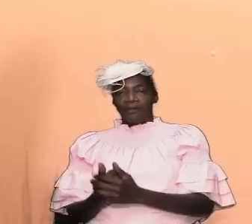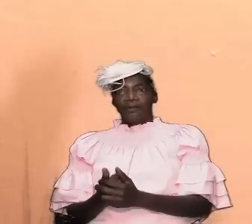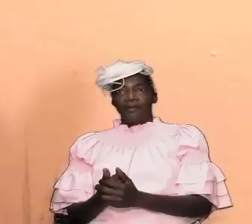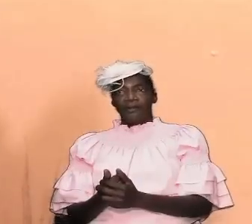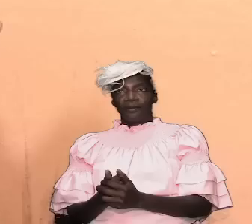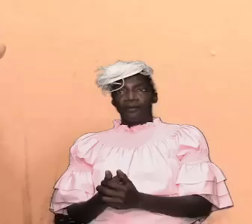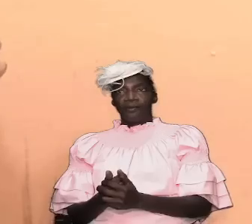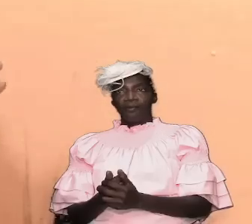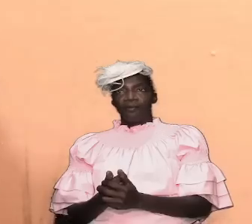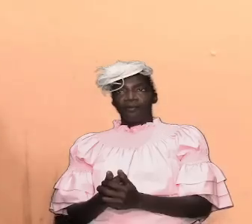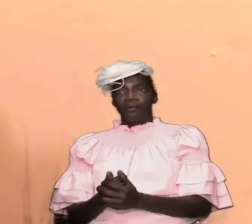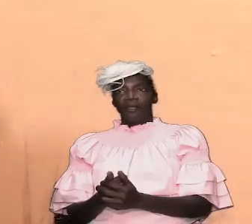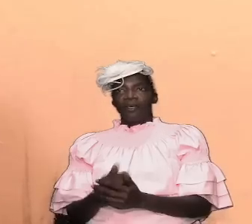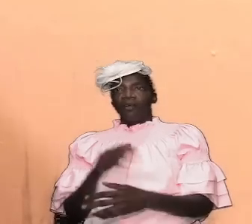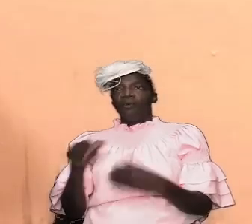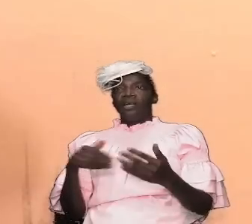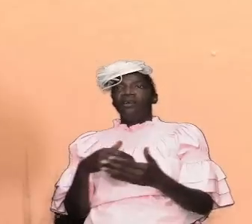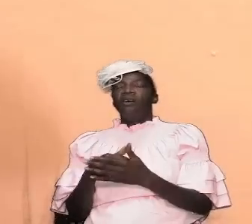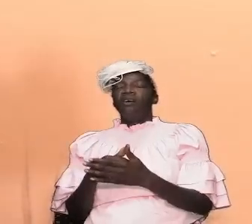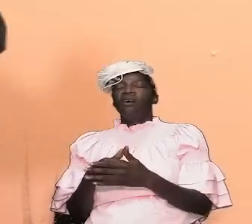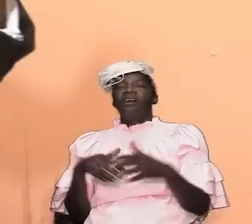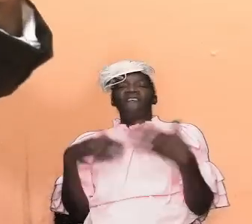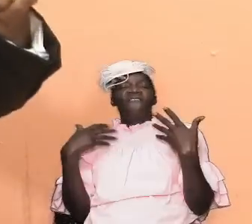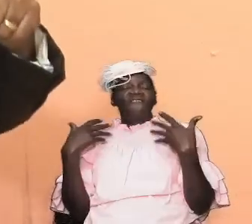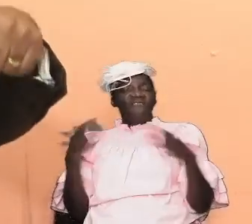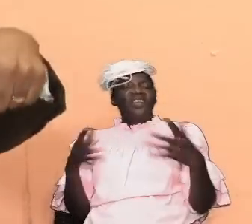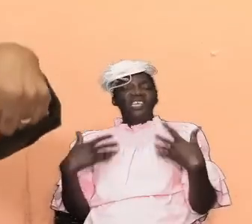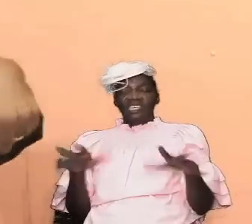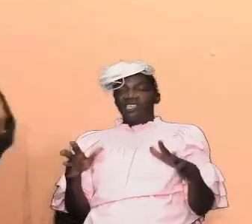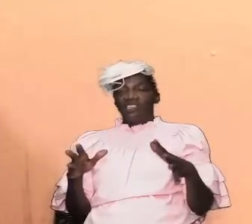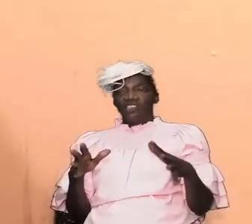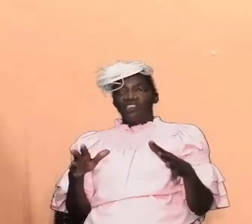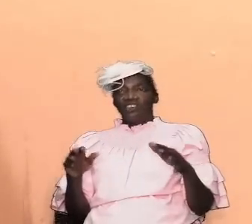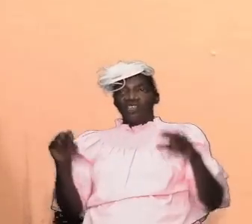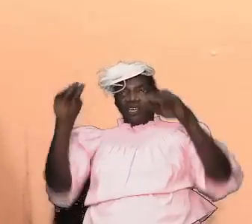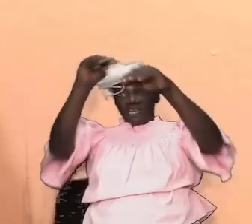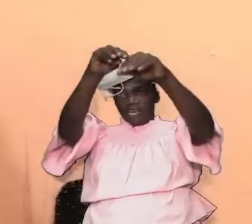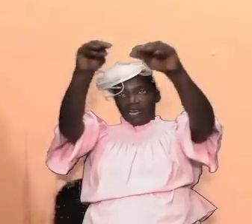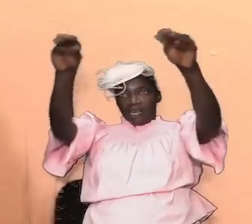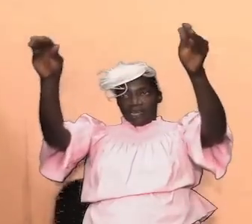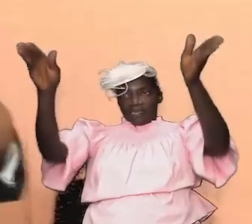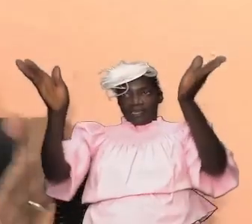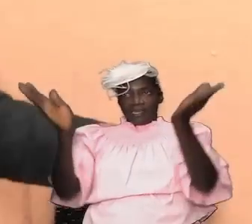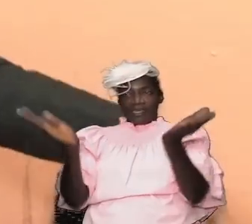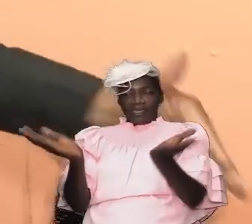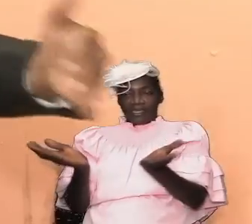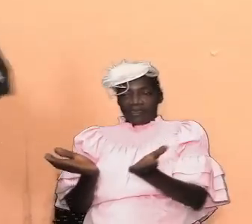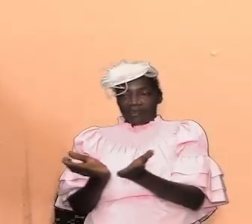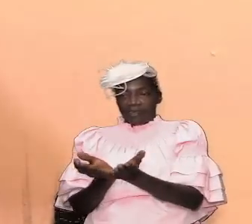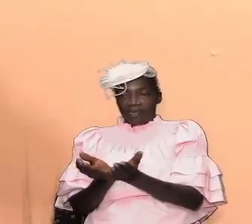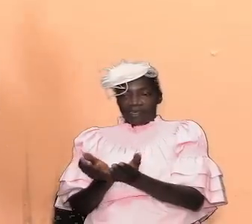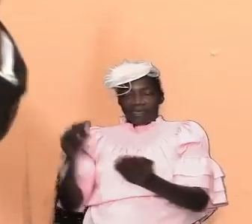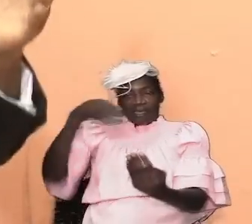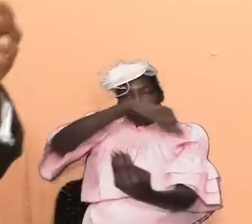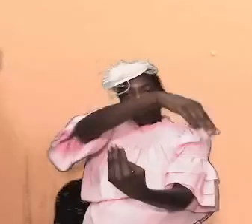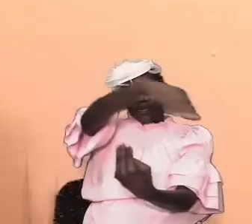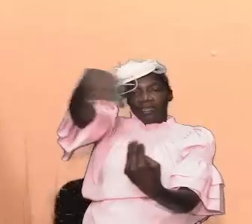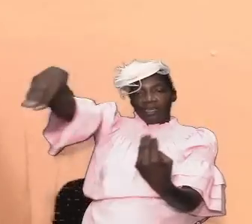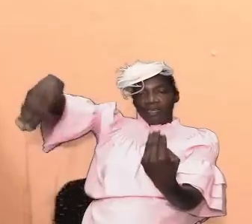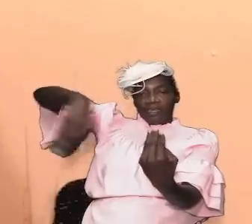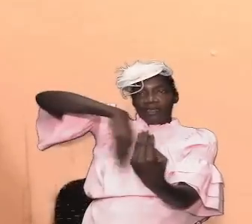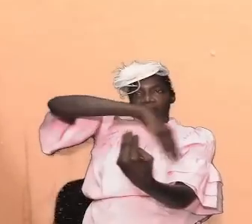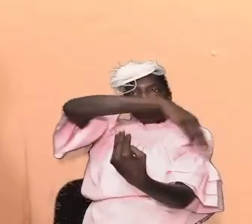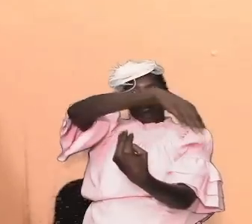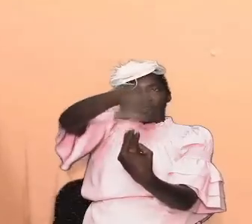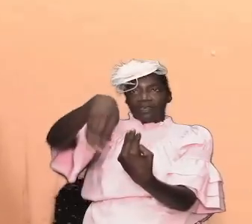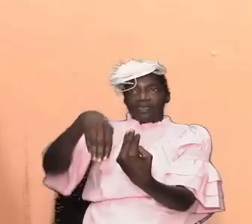all of that was done and the enclosure was set it the outer core the entire enclosure it